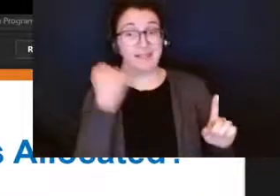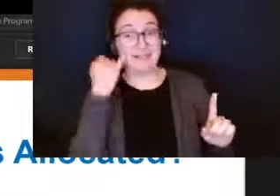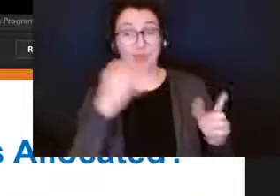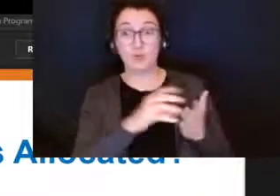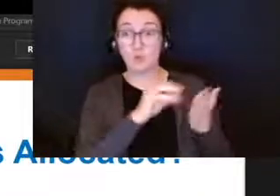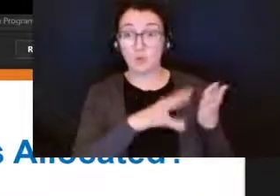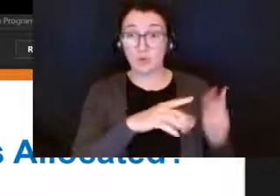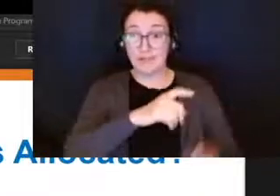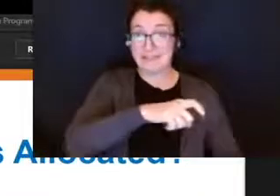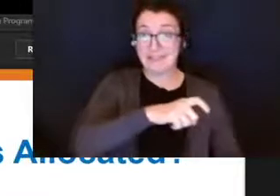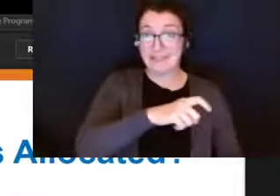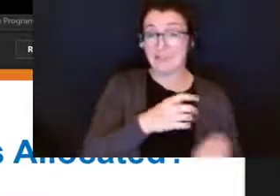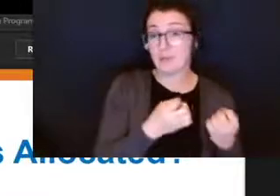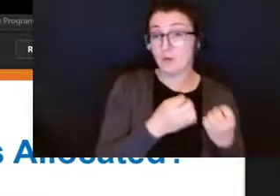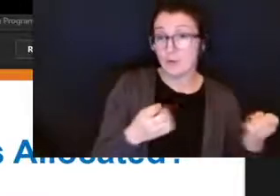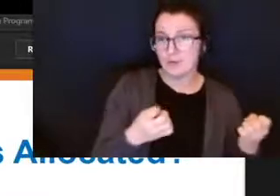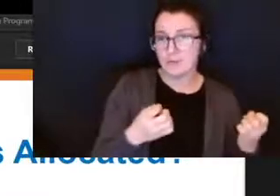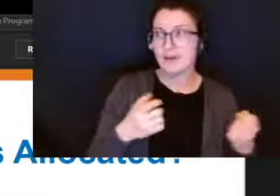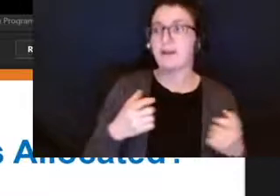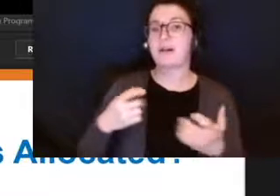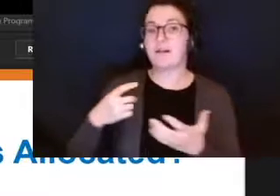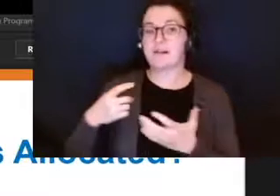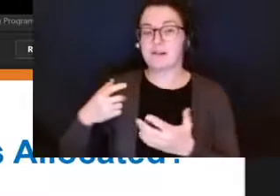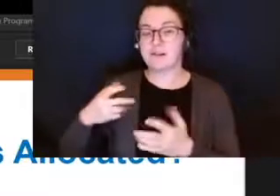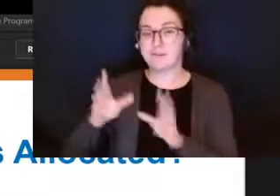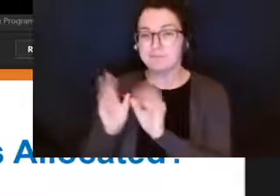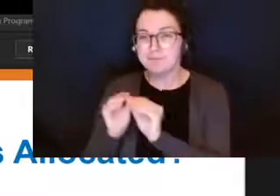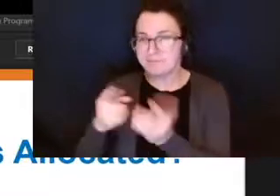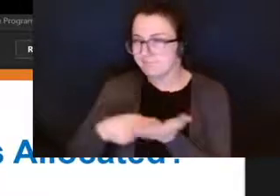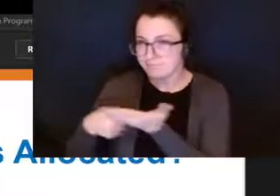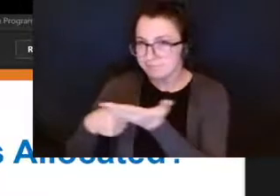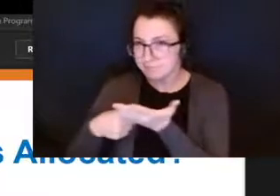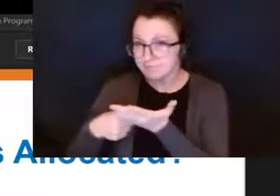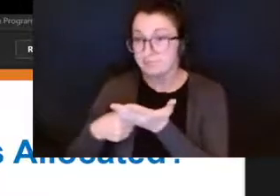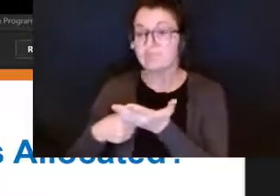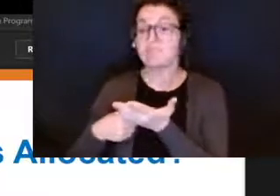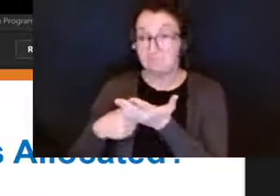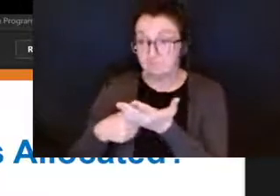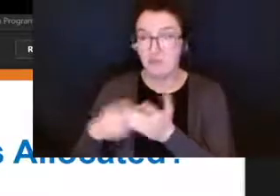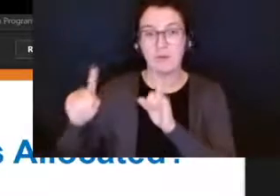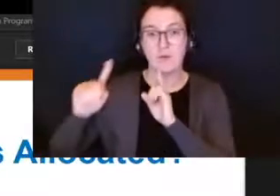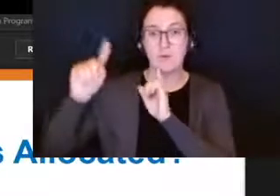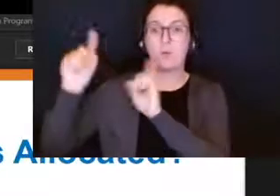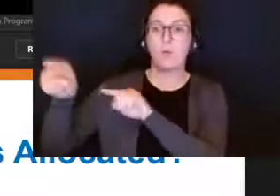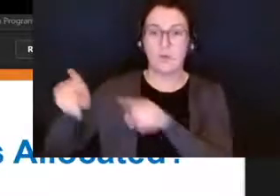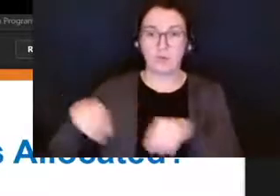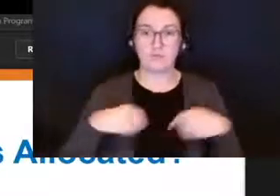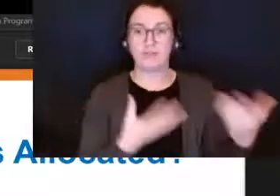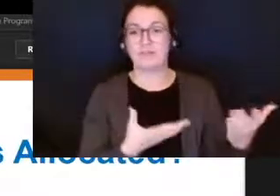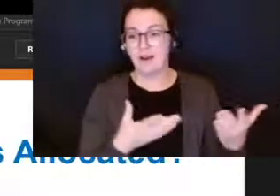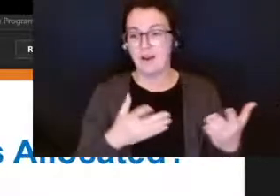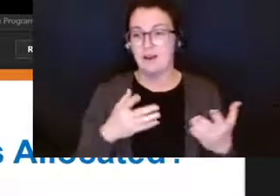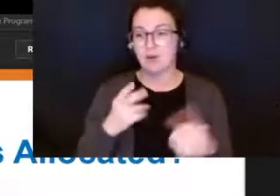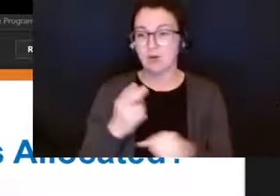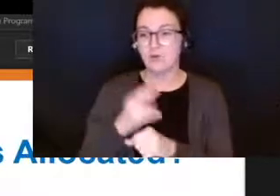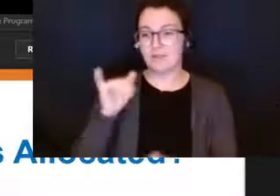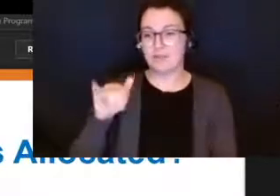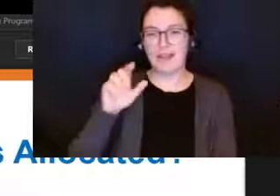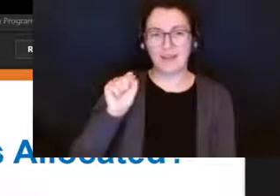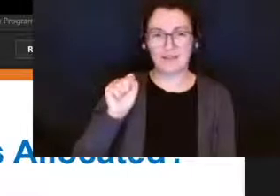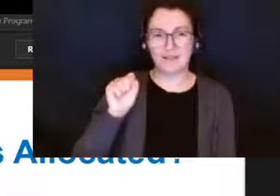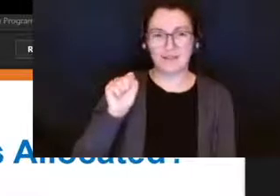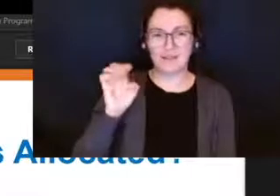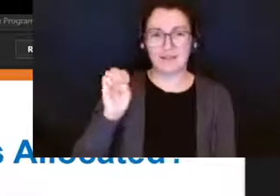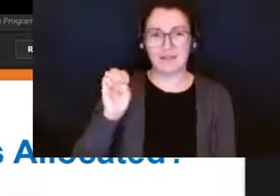is determined at case conferences and it is ordered through rcia process so that the student has everything they need from entry to